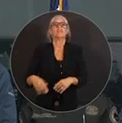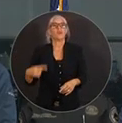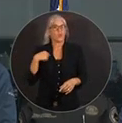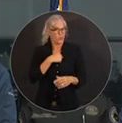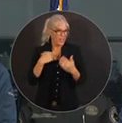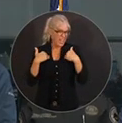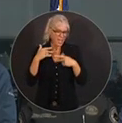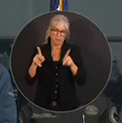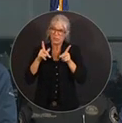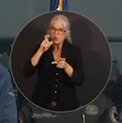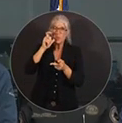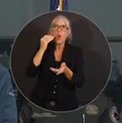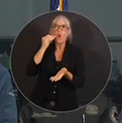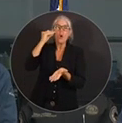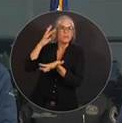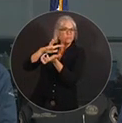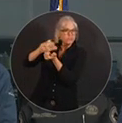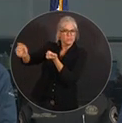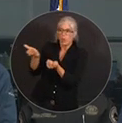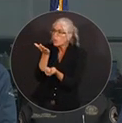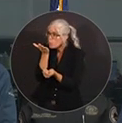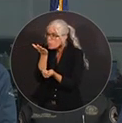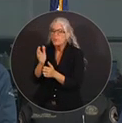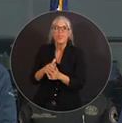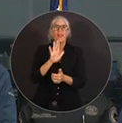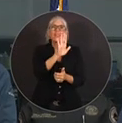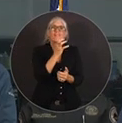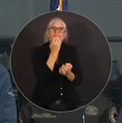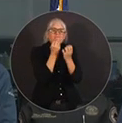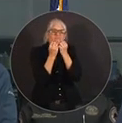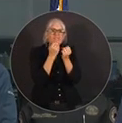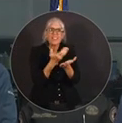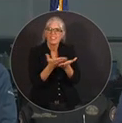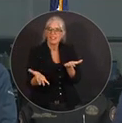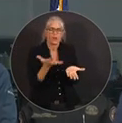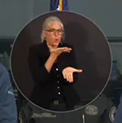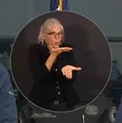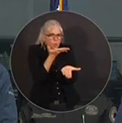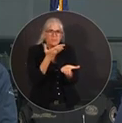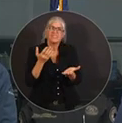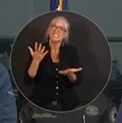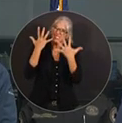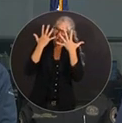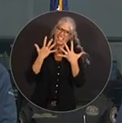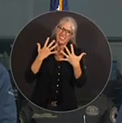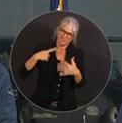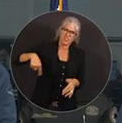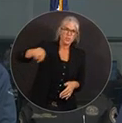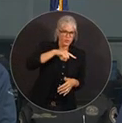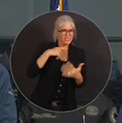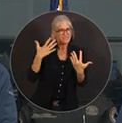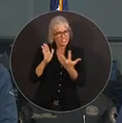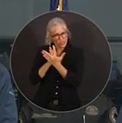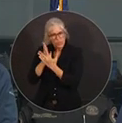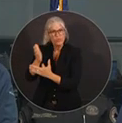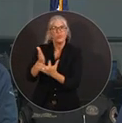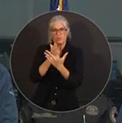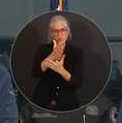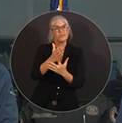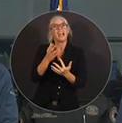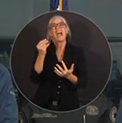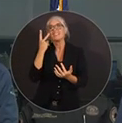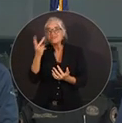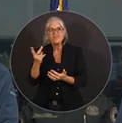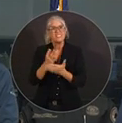homes. We had people lose very valued possessions. And unfortunately, we did experience loss of life. And so you